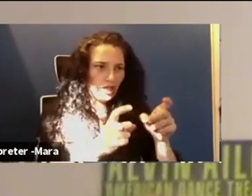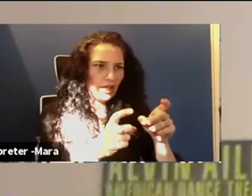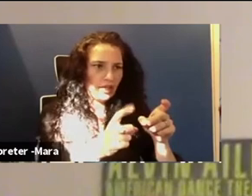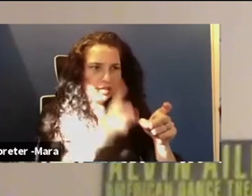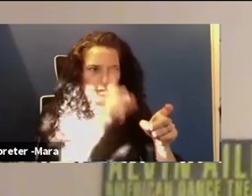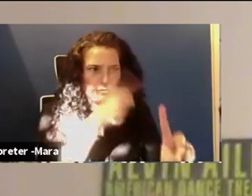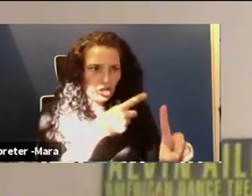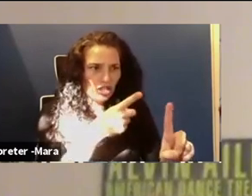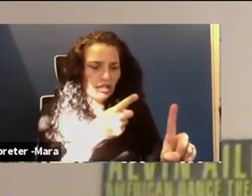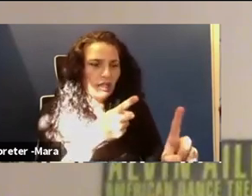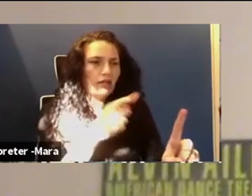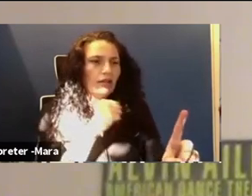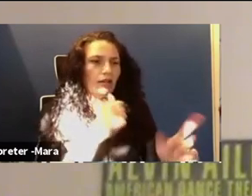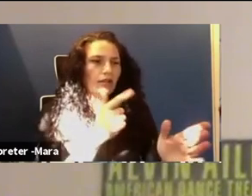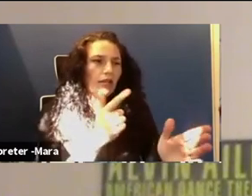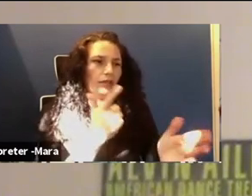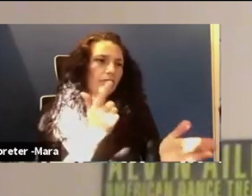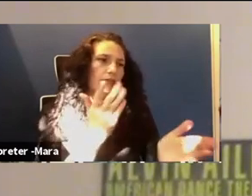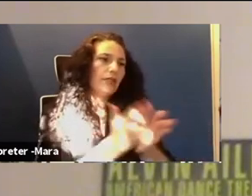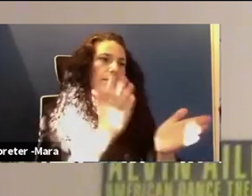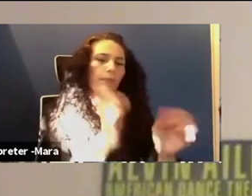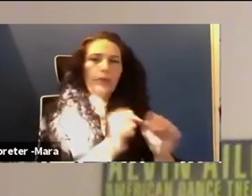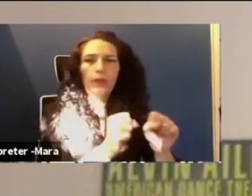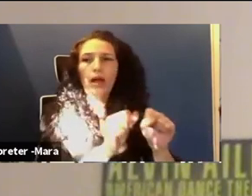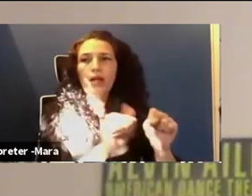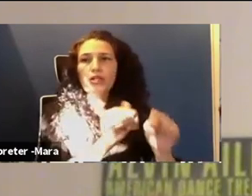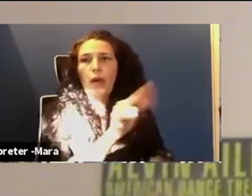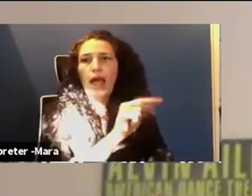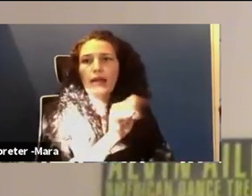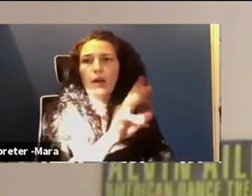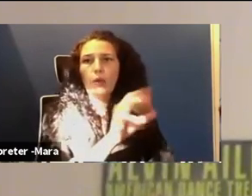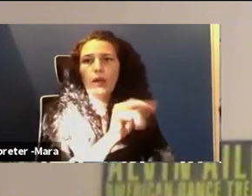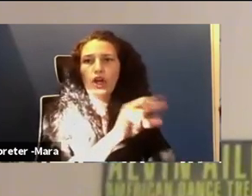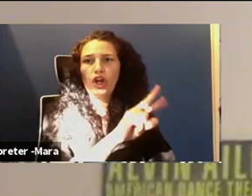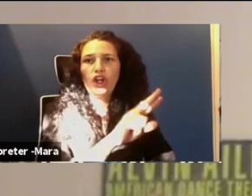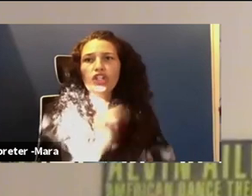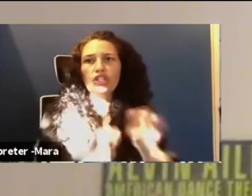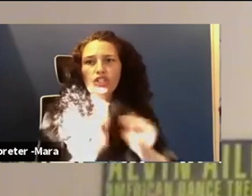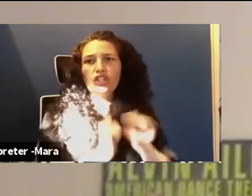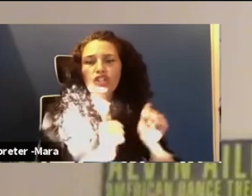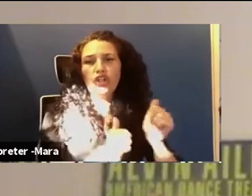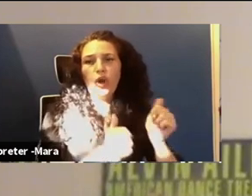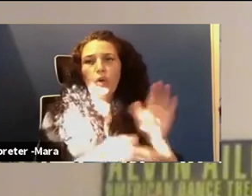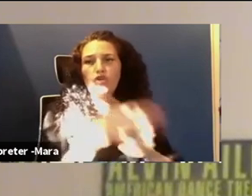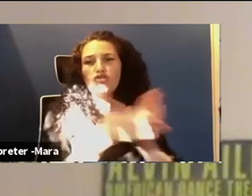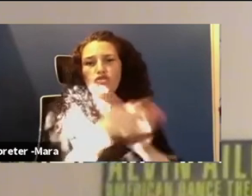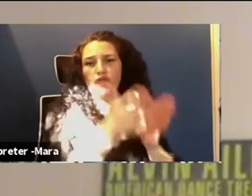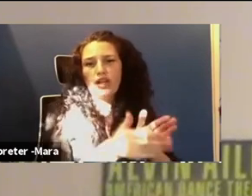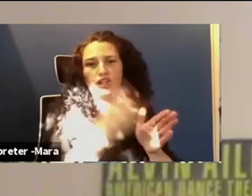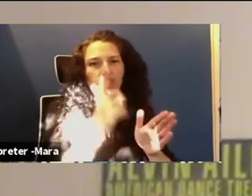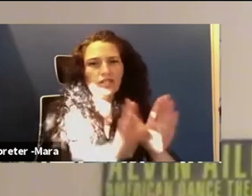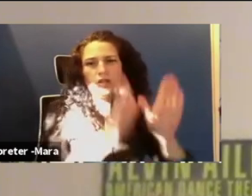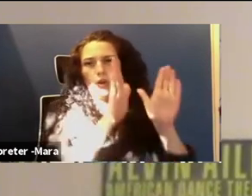my role models and also Anna Wenger, who is the showrunner for Mission Unstoppable. And just speaking with her and her